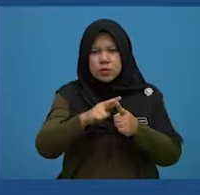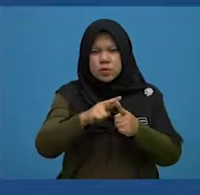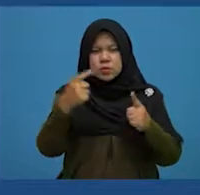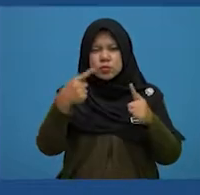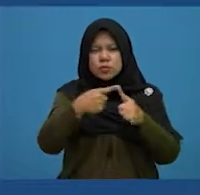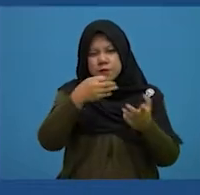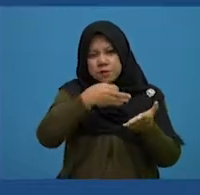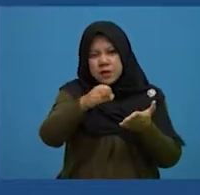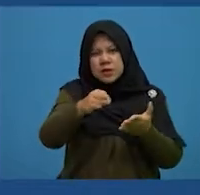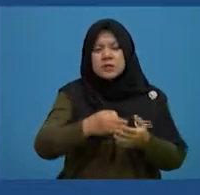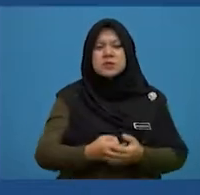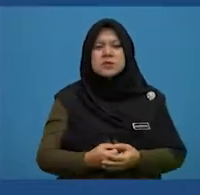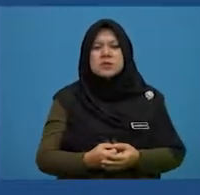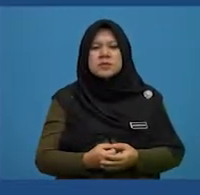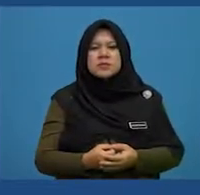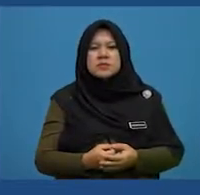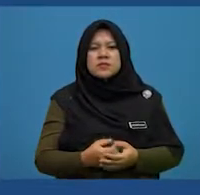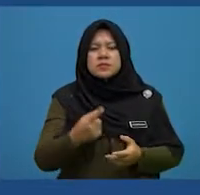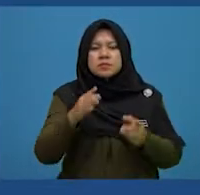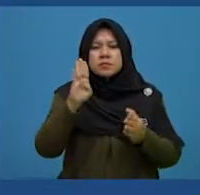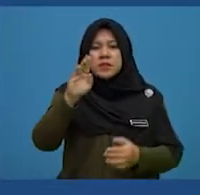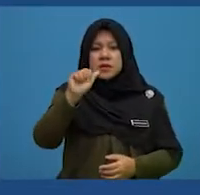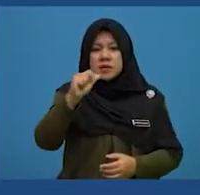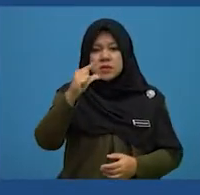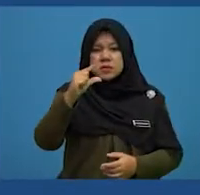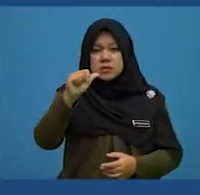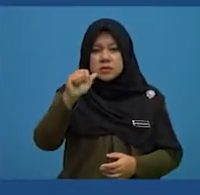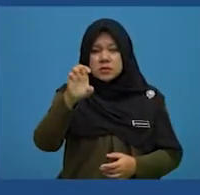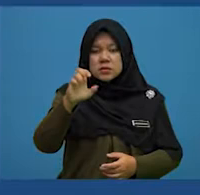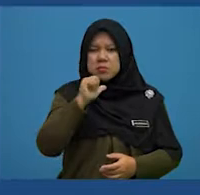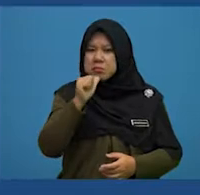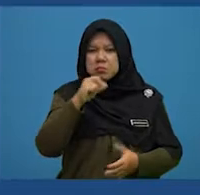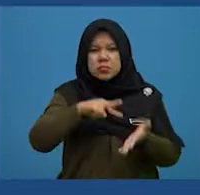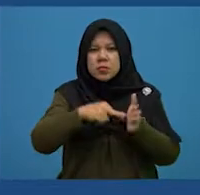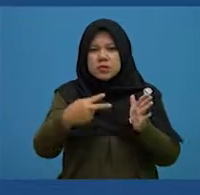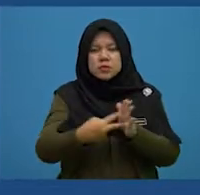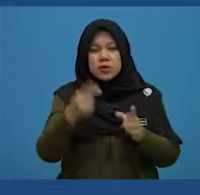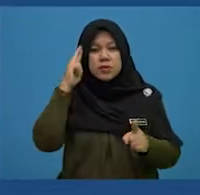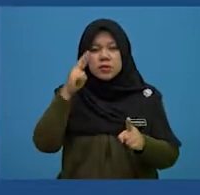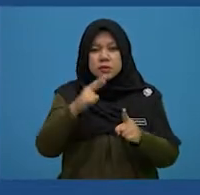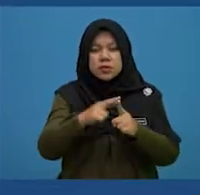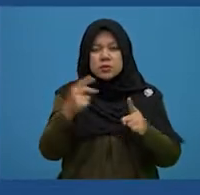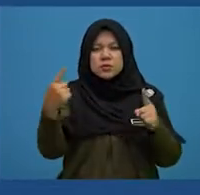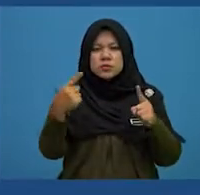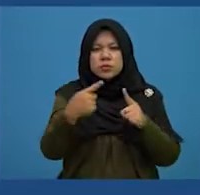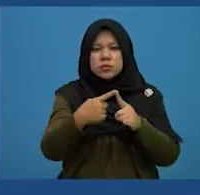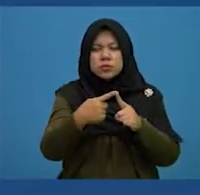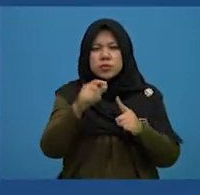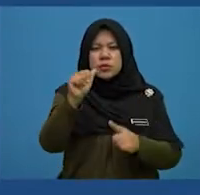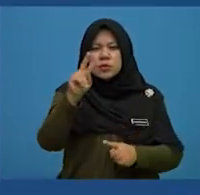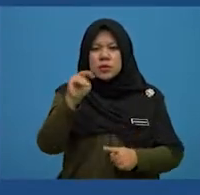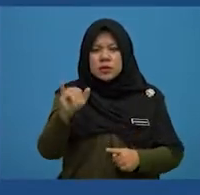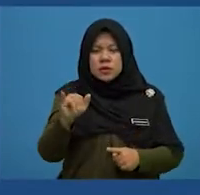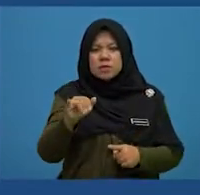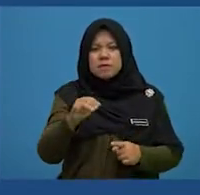responses to failure. The word baggage does not mean responses to any